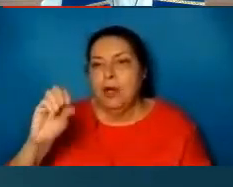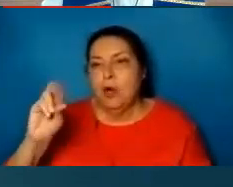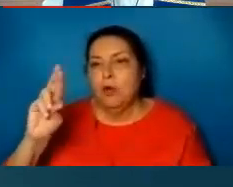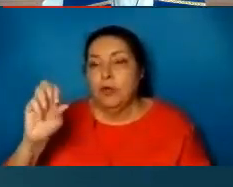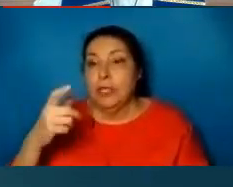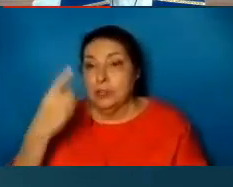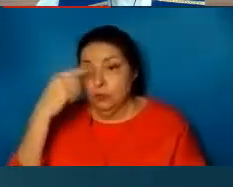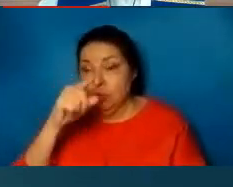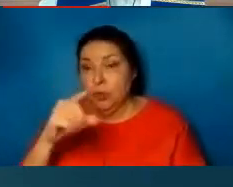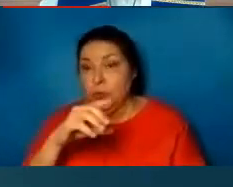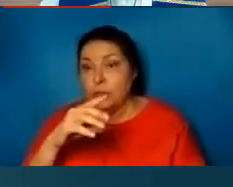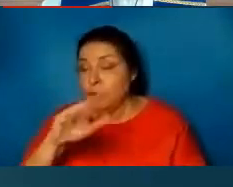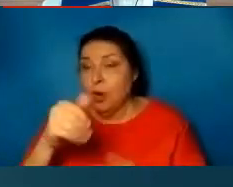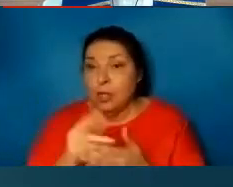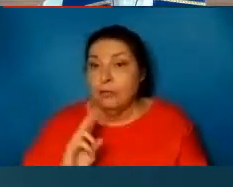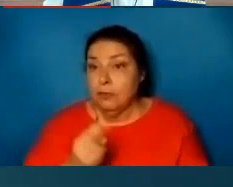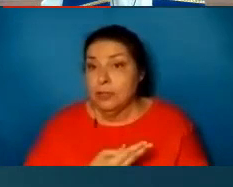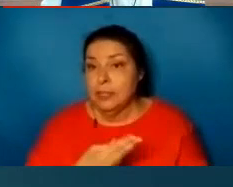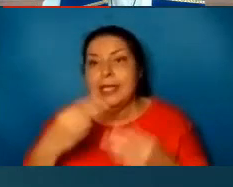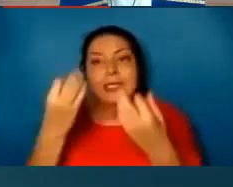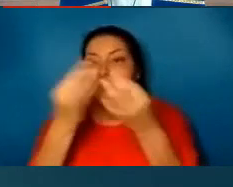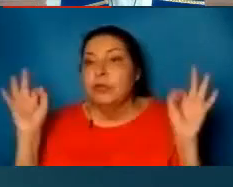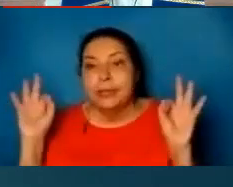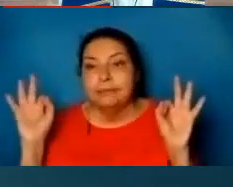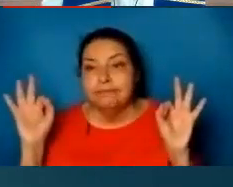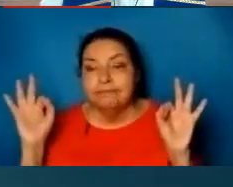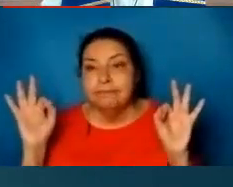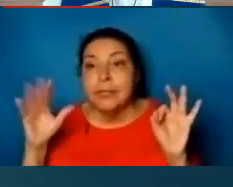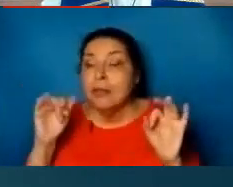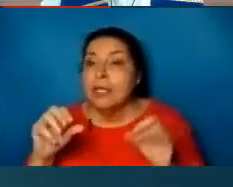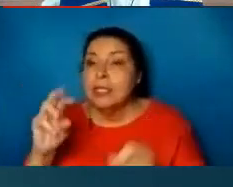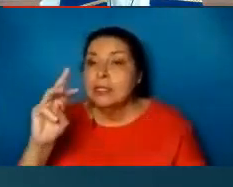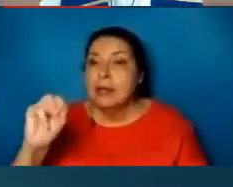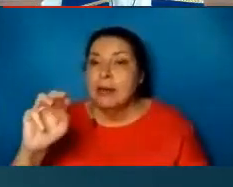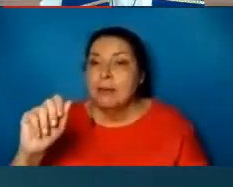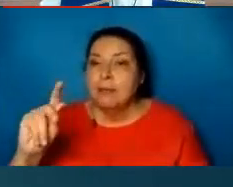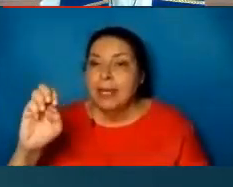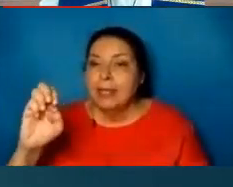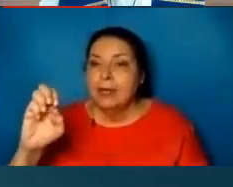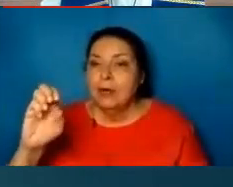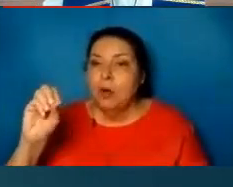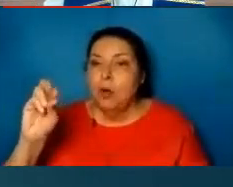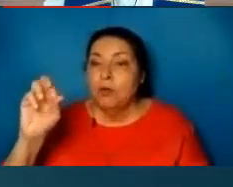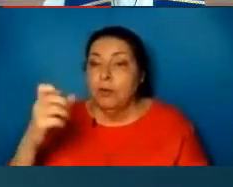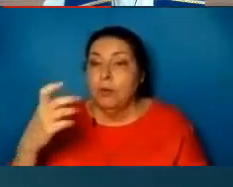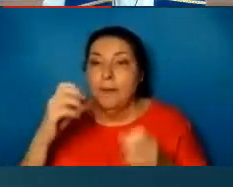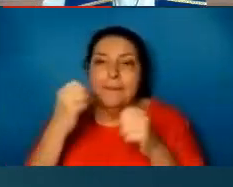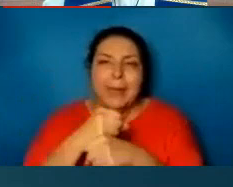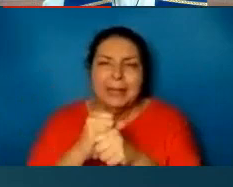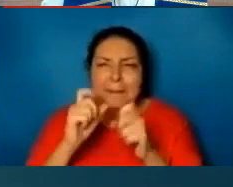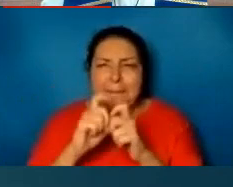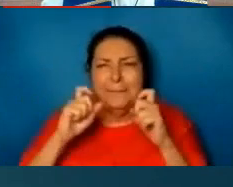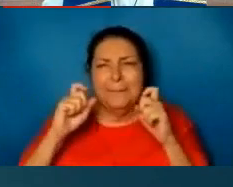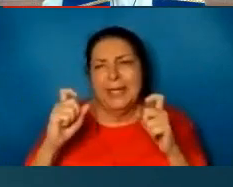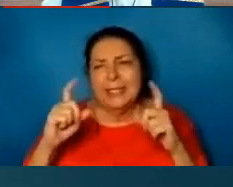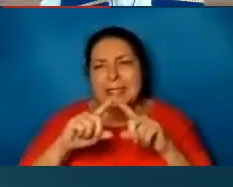of us. And it's free of charge. This makeover will make the biggest difference in your life. And you